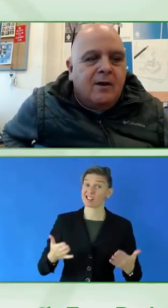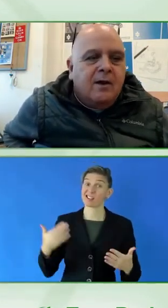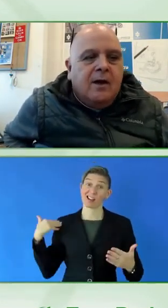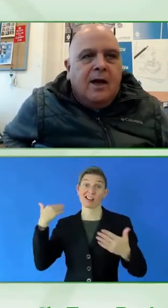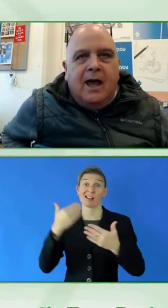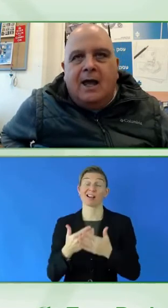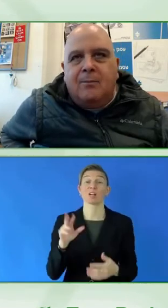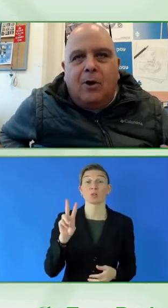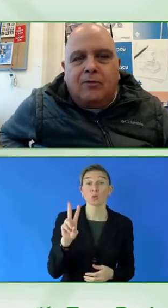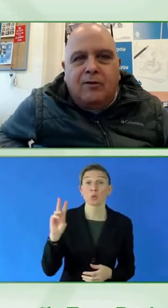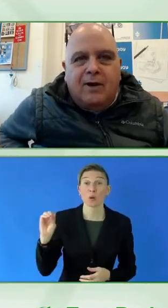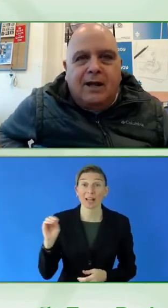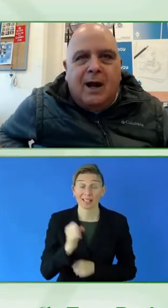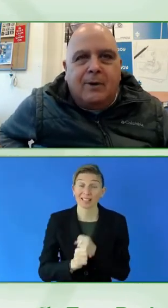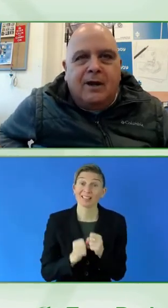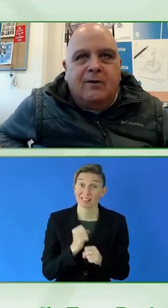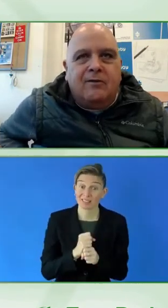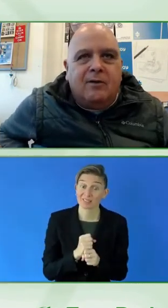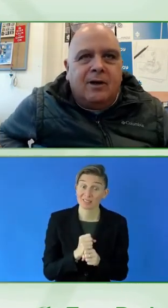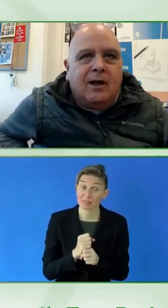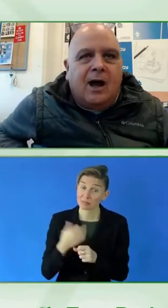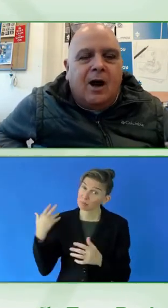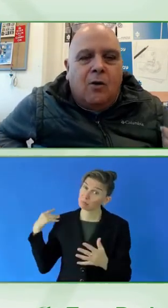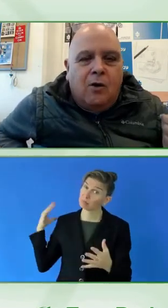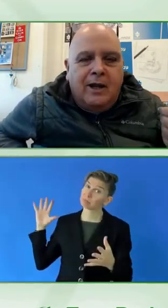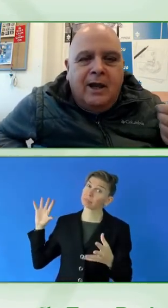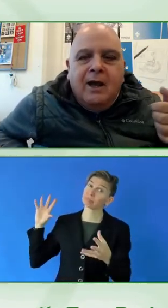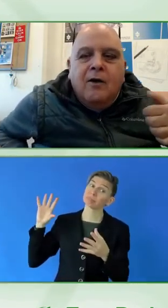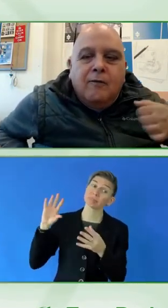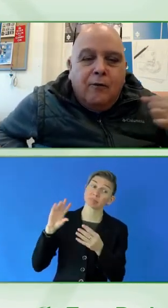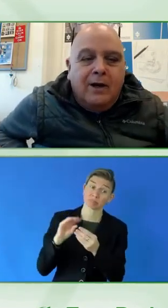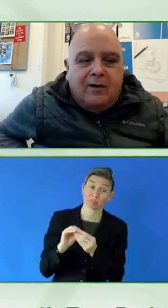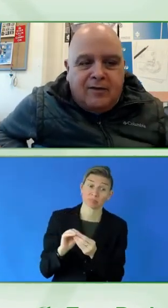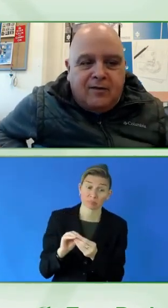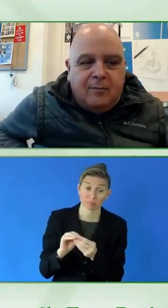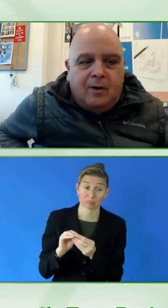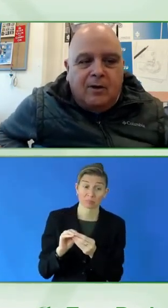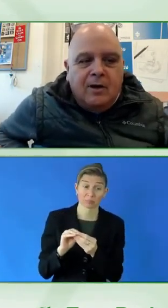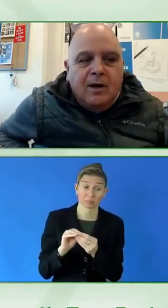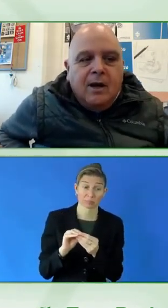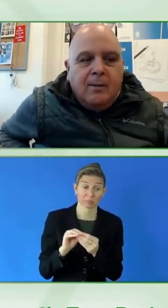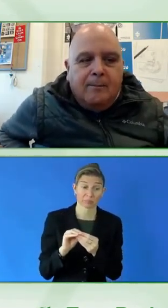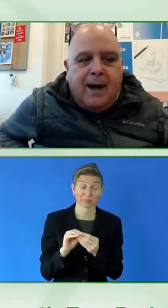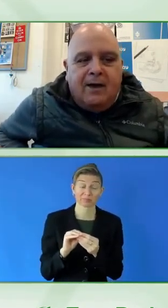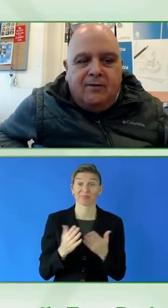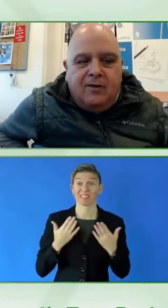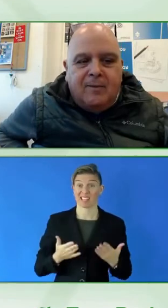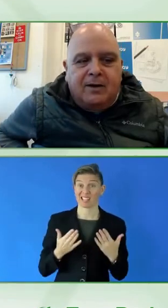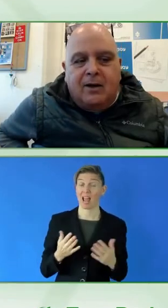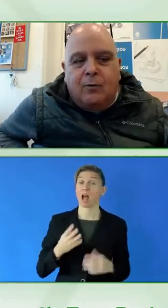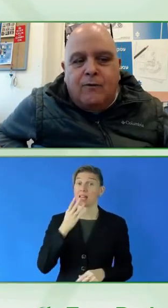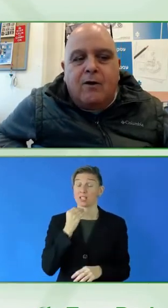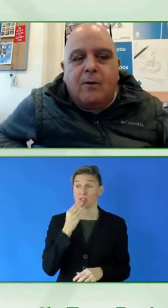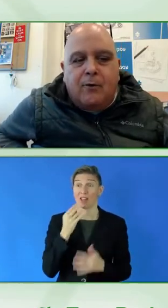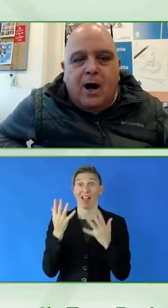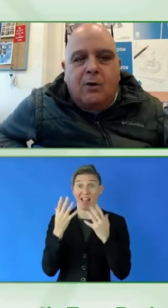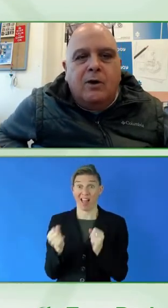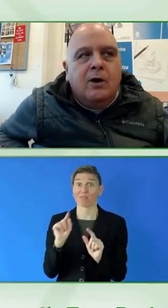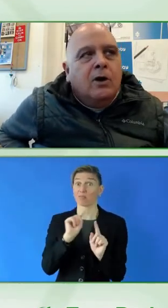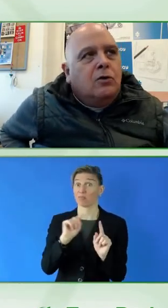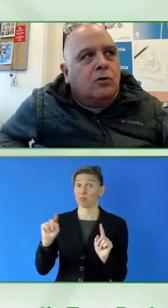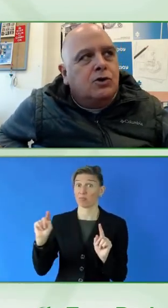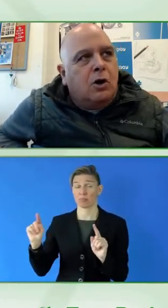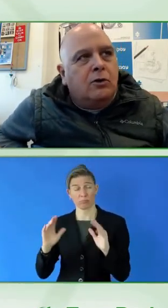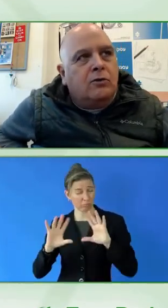fact, and most Israeli companies are already fully accessible by this model. So I'm very